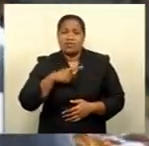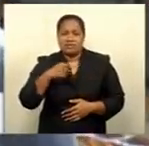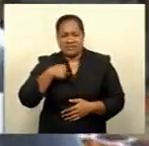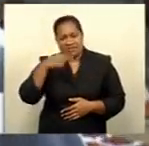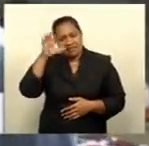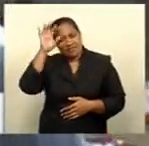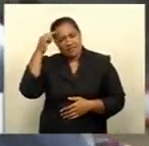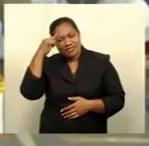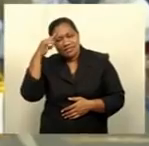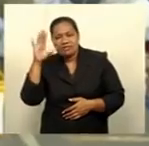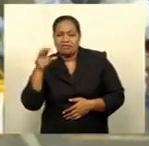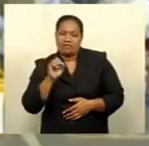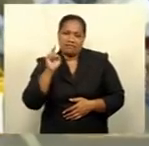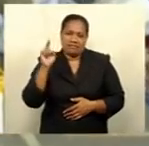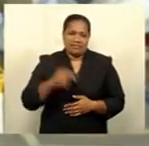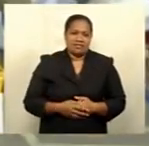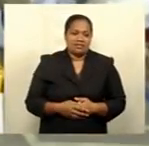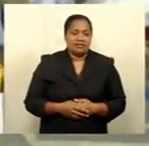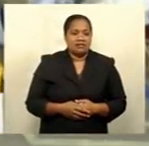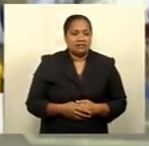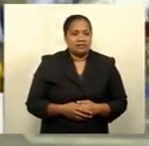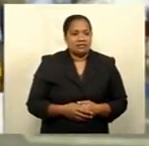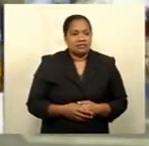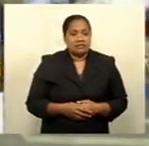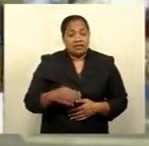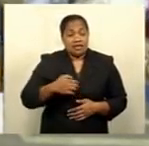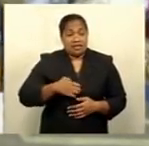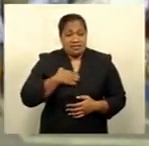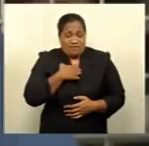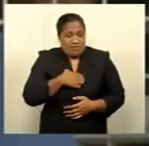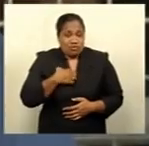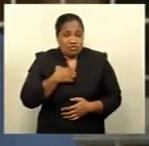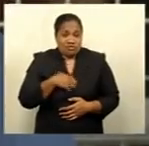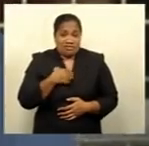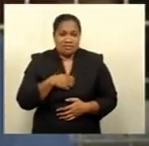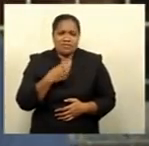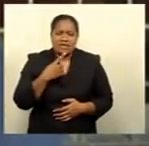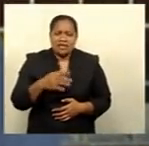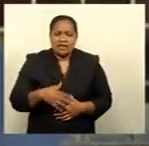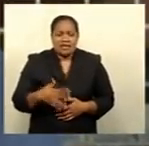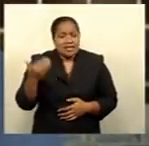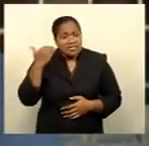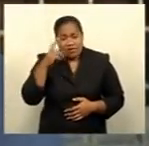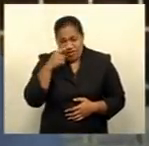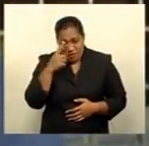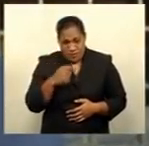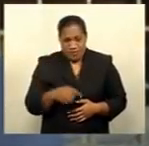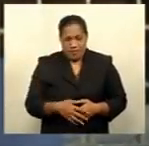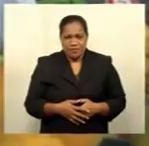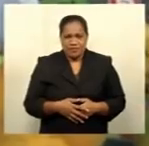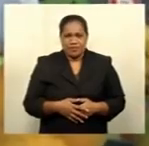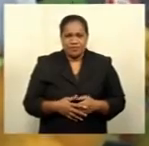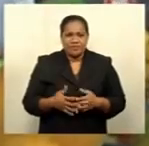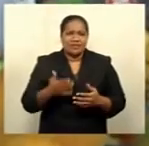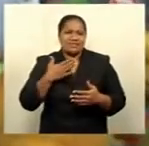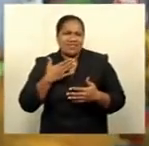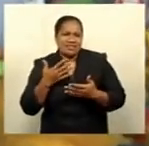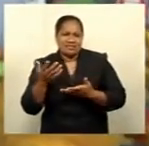An emotional Isikeli Sovalevu says the sound of his people's plea has moved him to lend her helping hand.